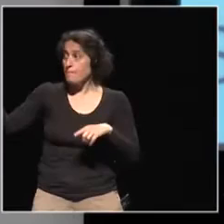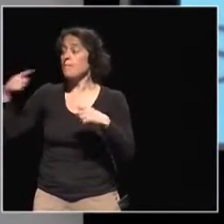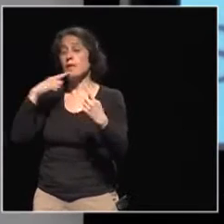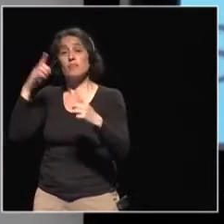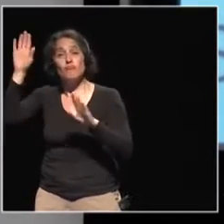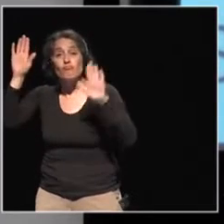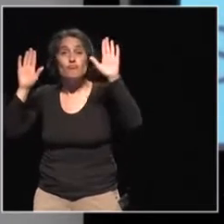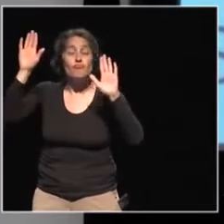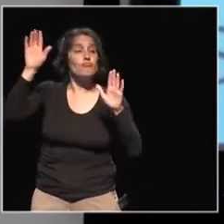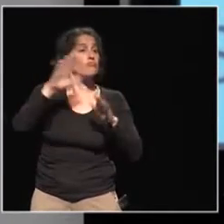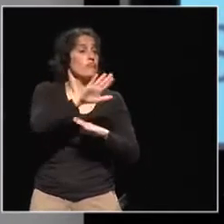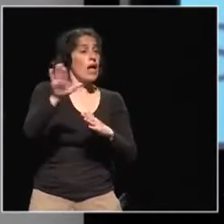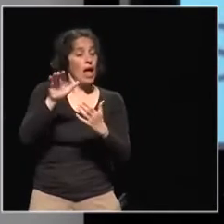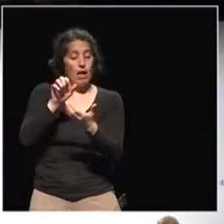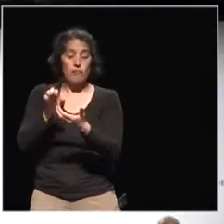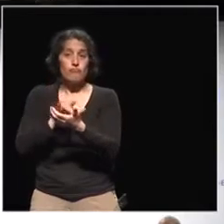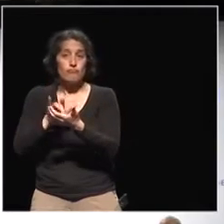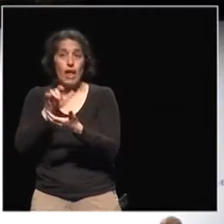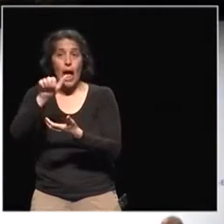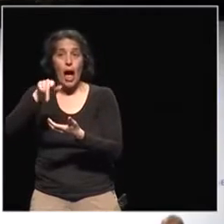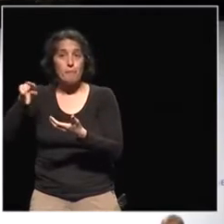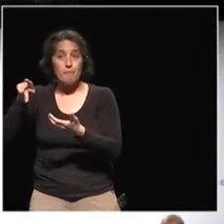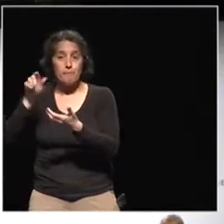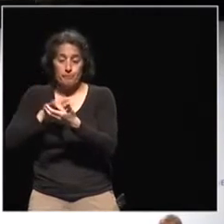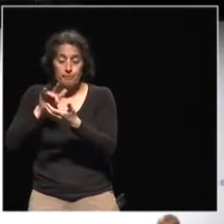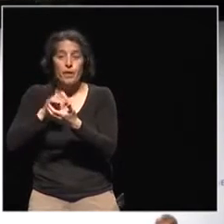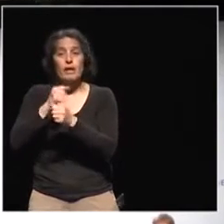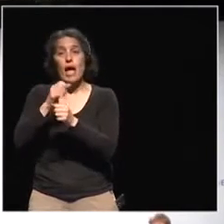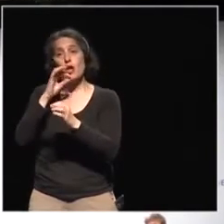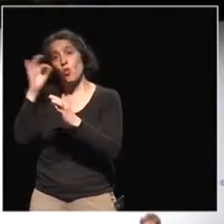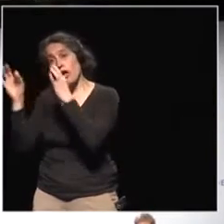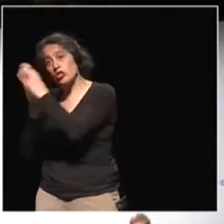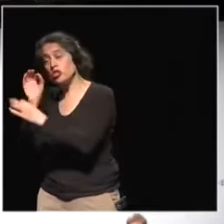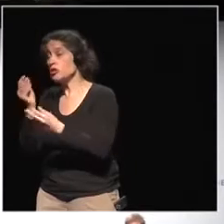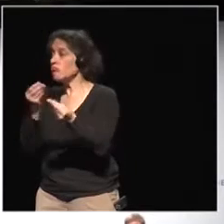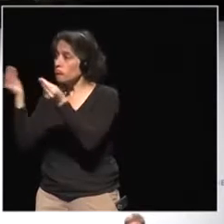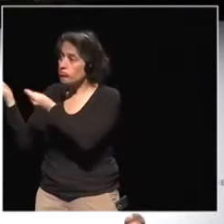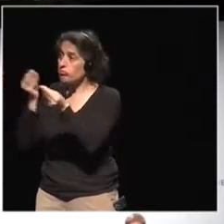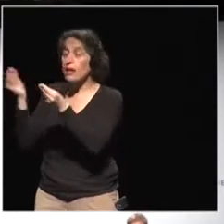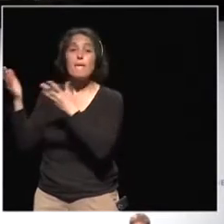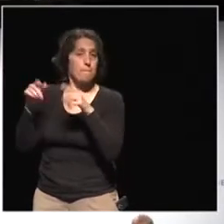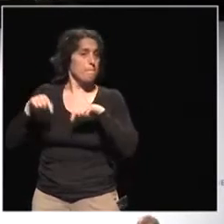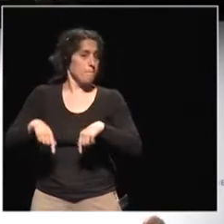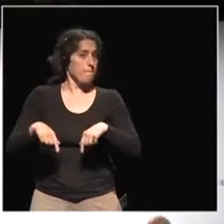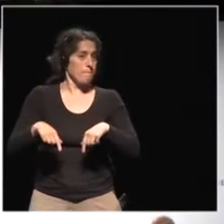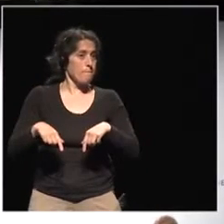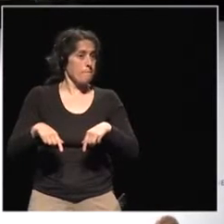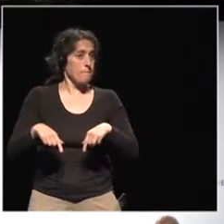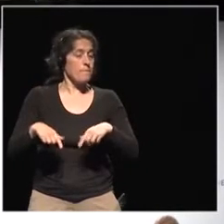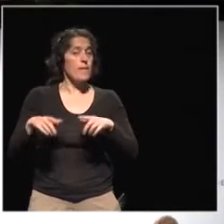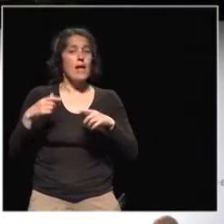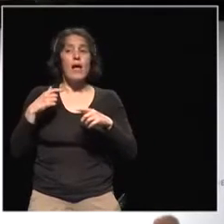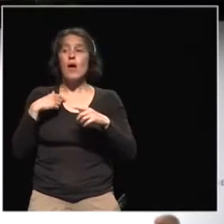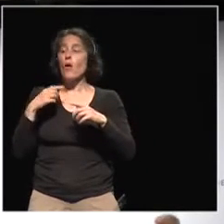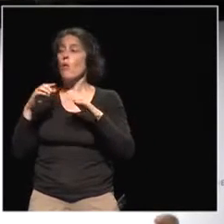comments, ask the questions. And we will do this right now with the word cloud exercise,